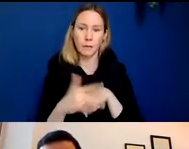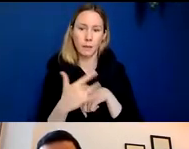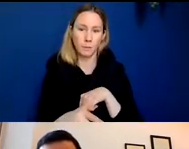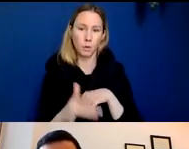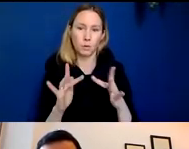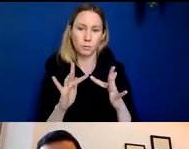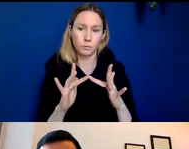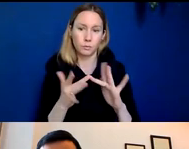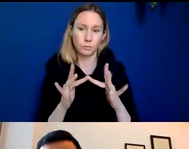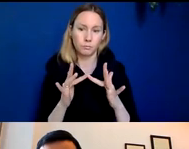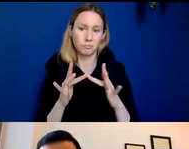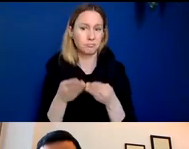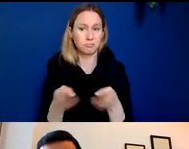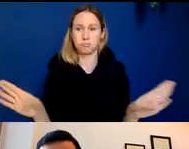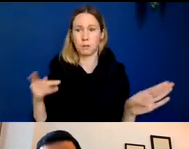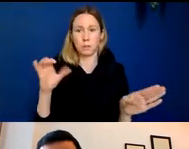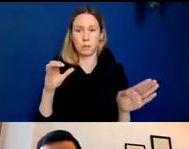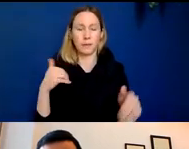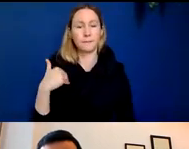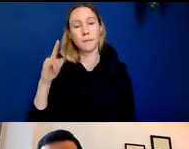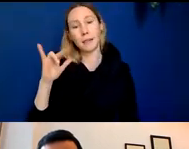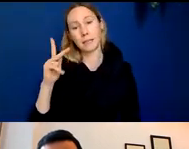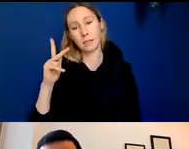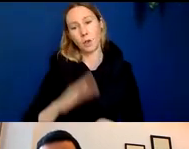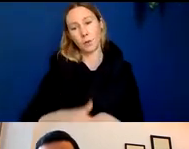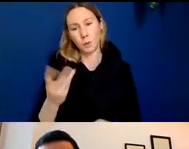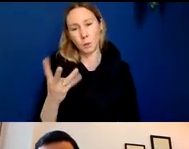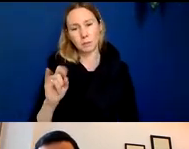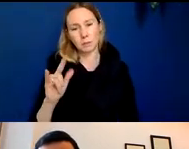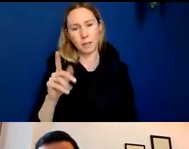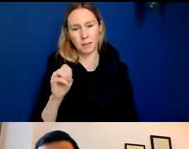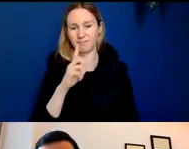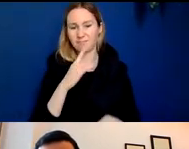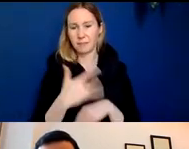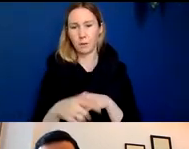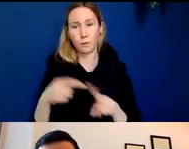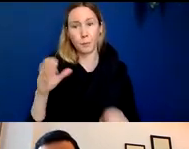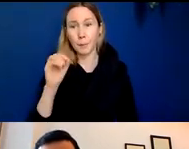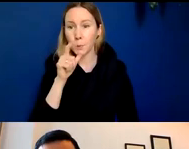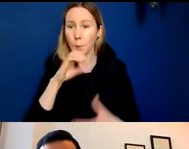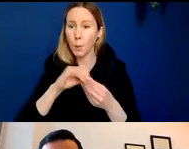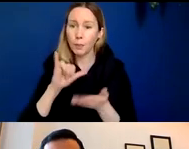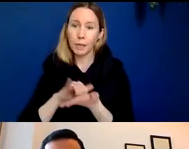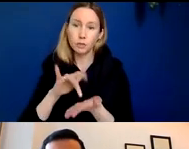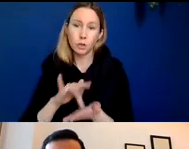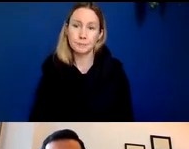available publicly I have the link on some of the slides it's been made available by the company who owns the drug Biogen